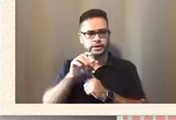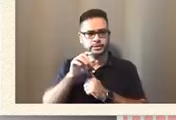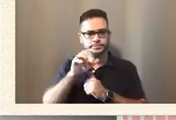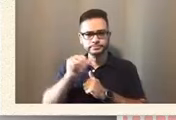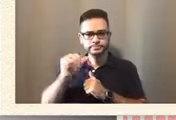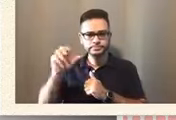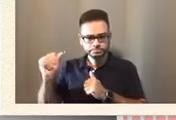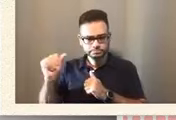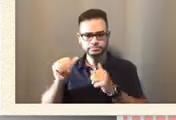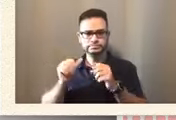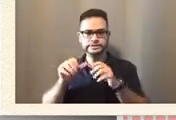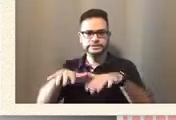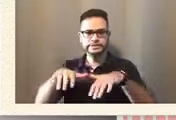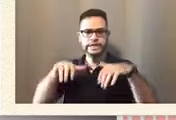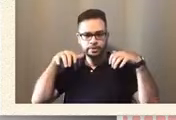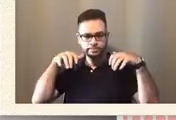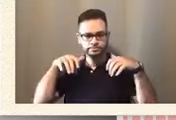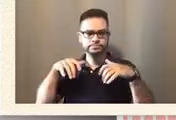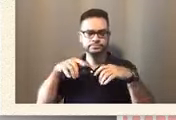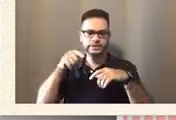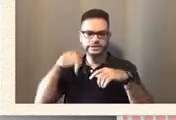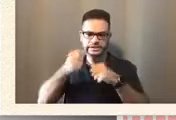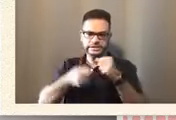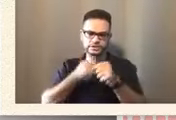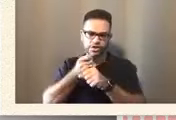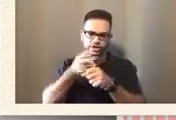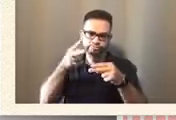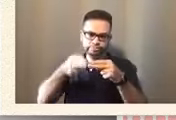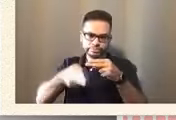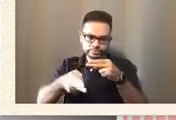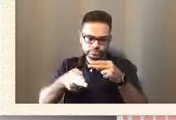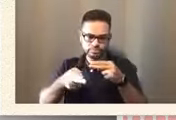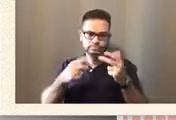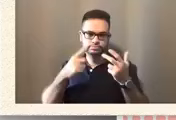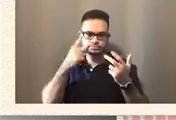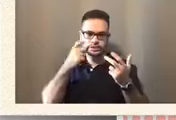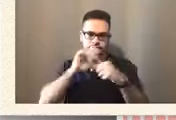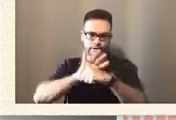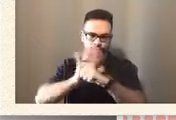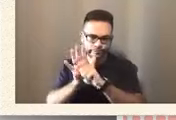He got cut short this year because of everything with the COVID.